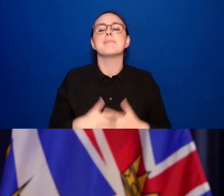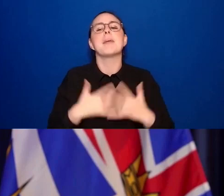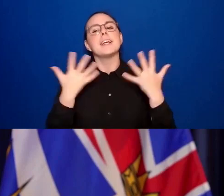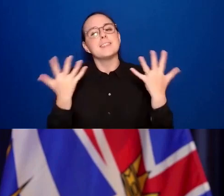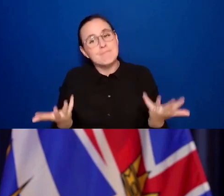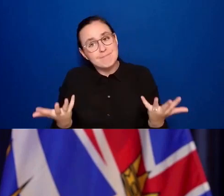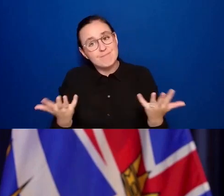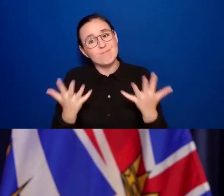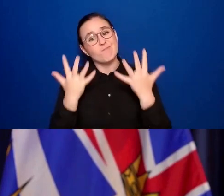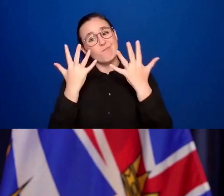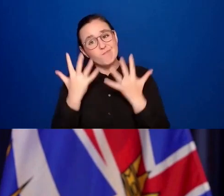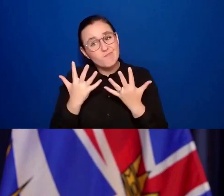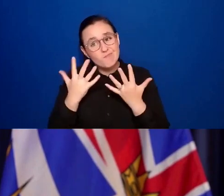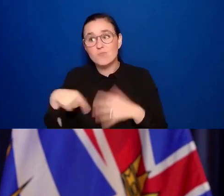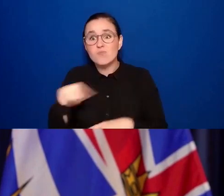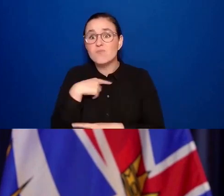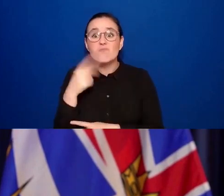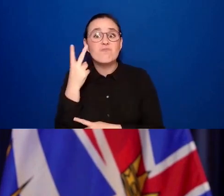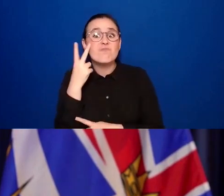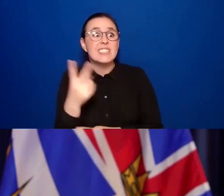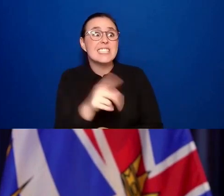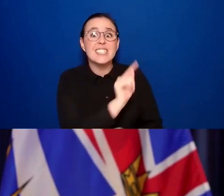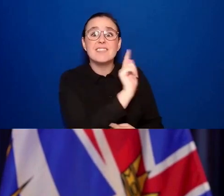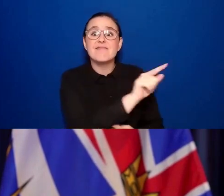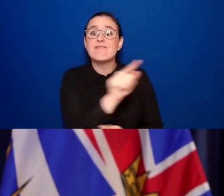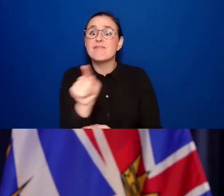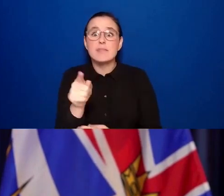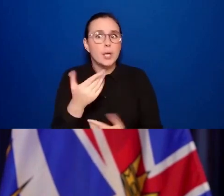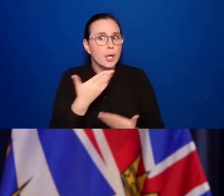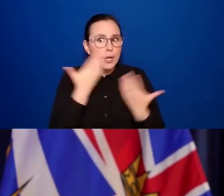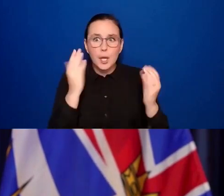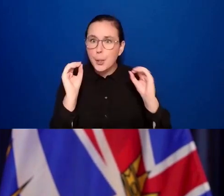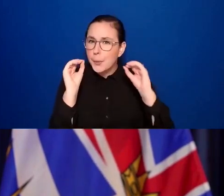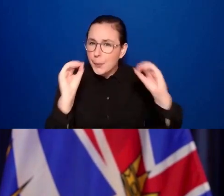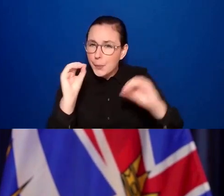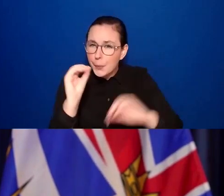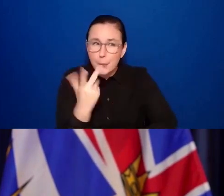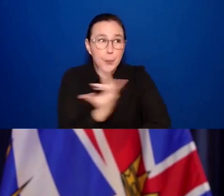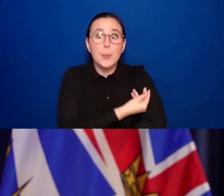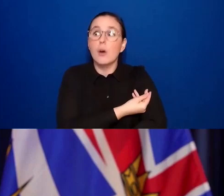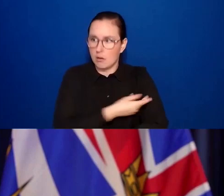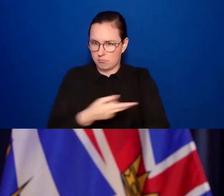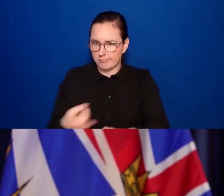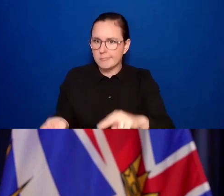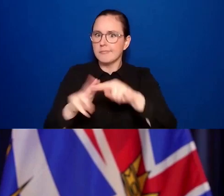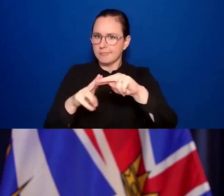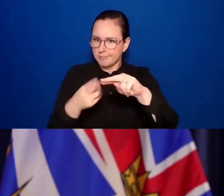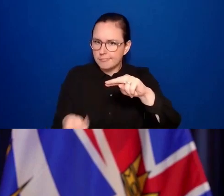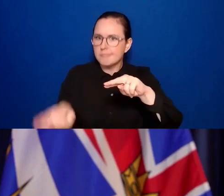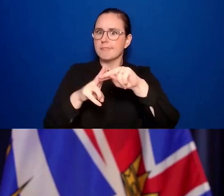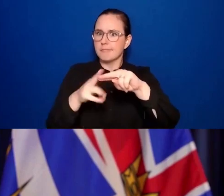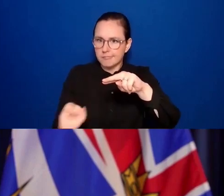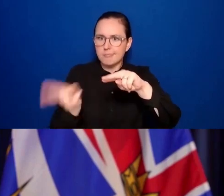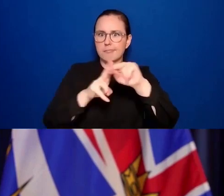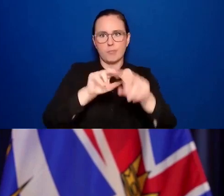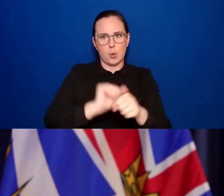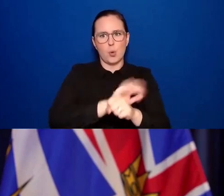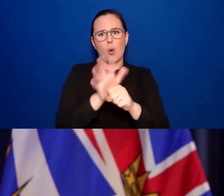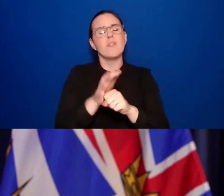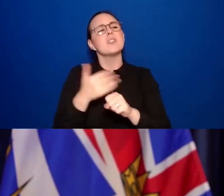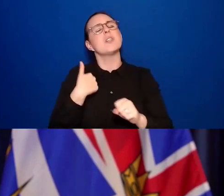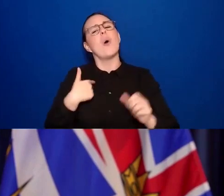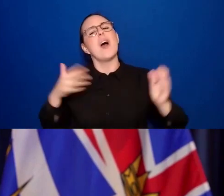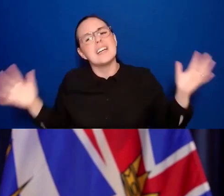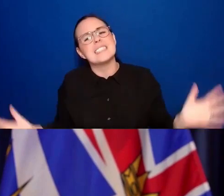largely among those who've not yet had the opportunity to be vaccinated. I encourage all British Columbians to weigh against their